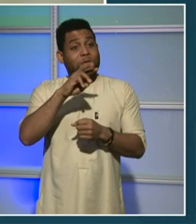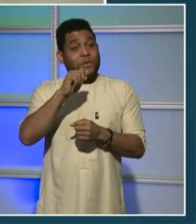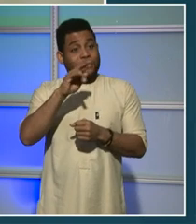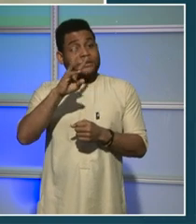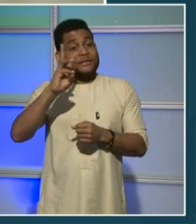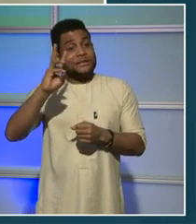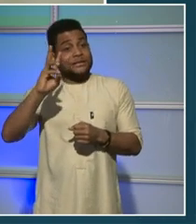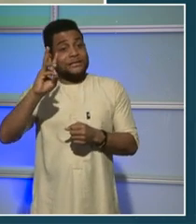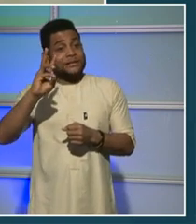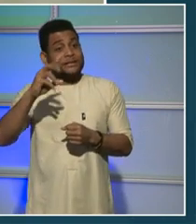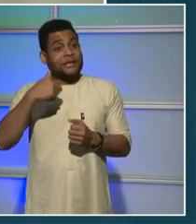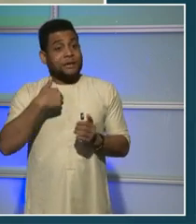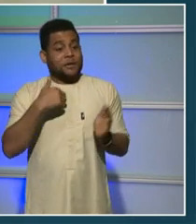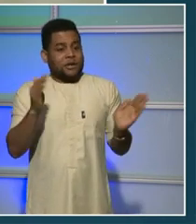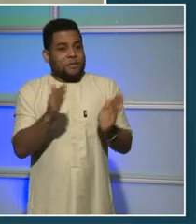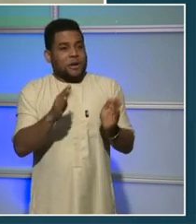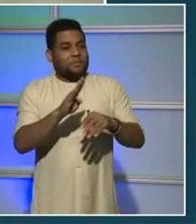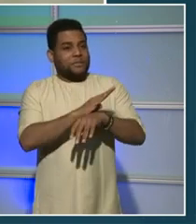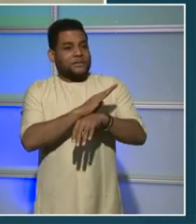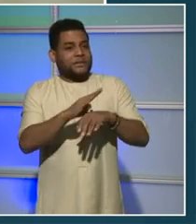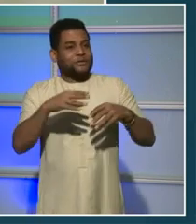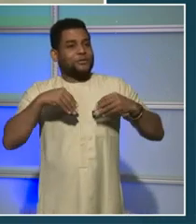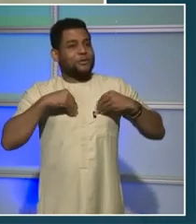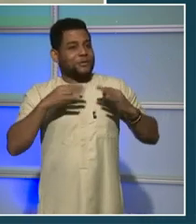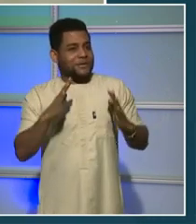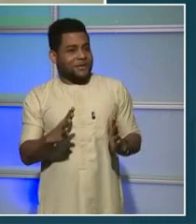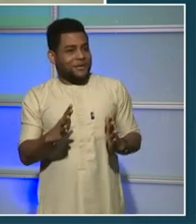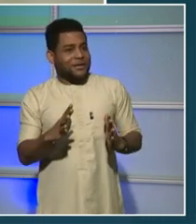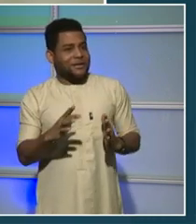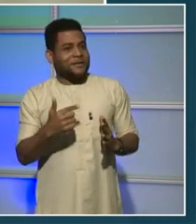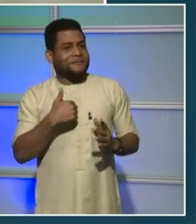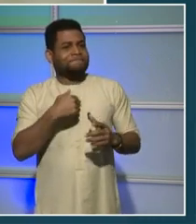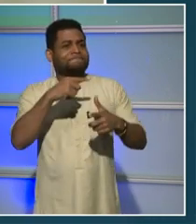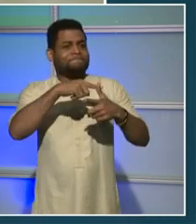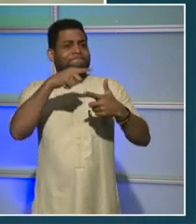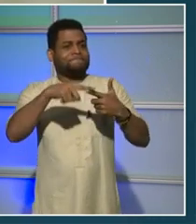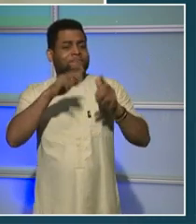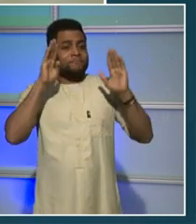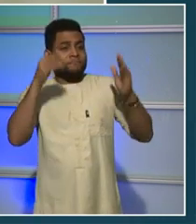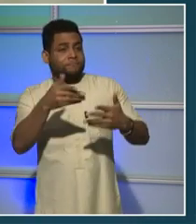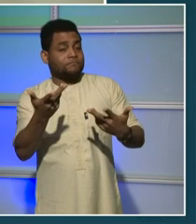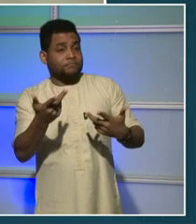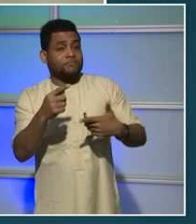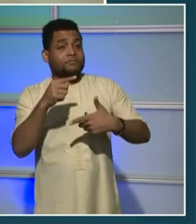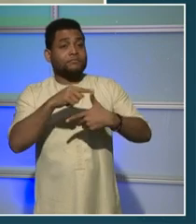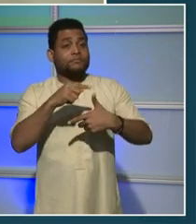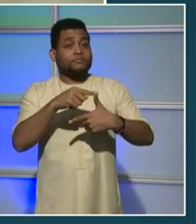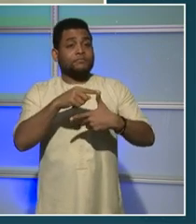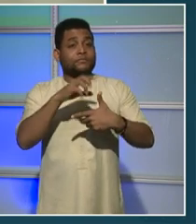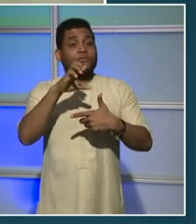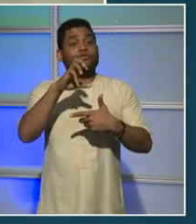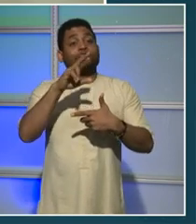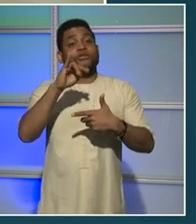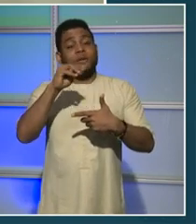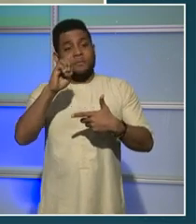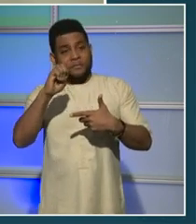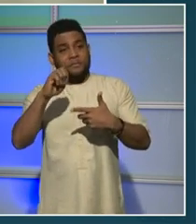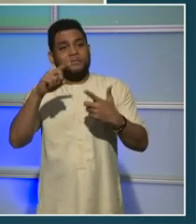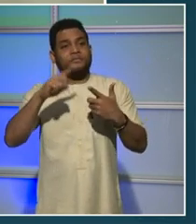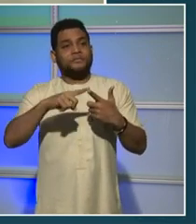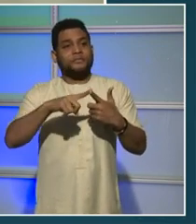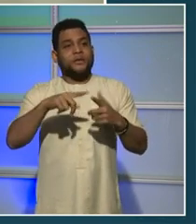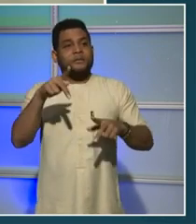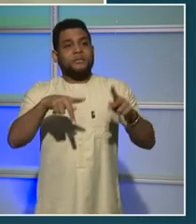owner, and I wanted to talk about two big issues, crime and homelessness. I want to thank you for the commitment to public safety